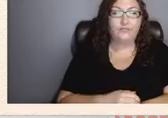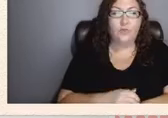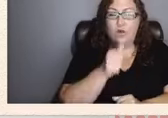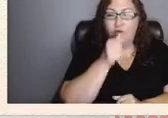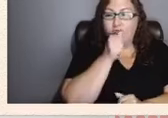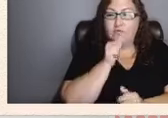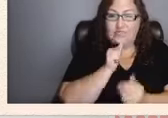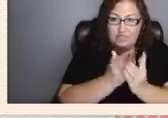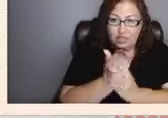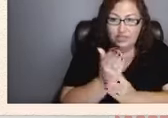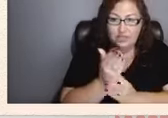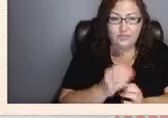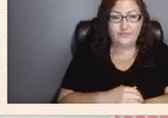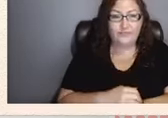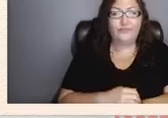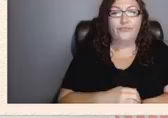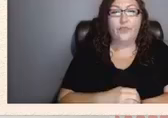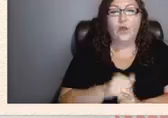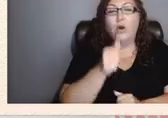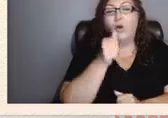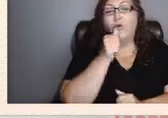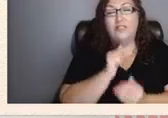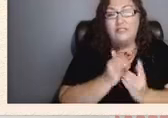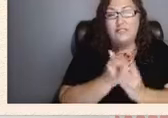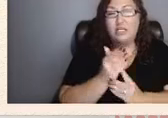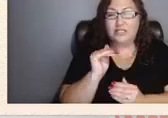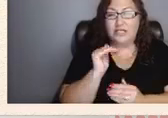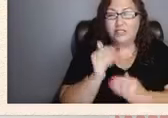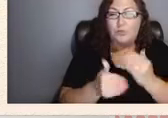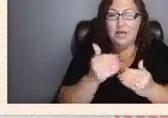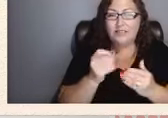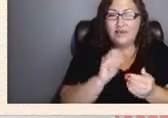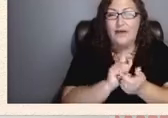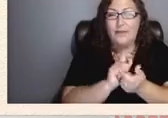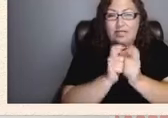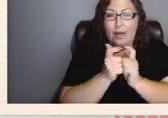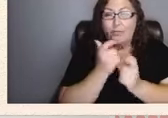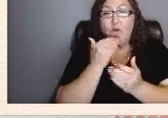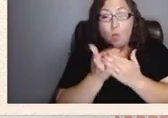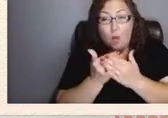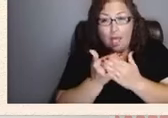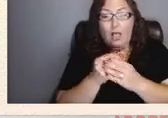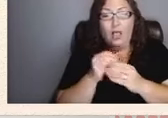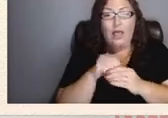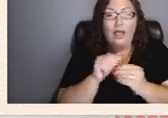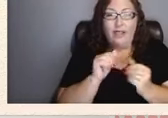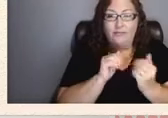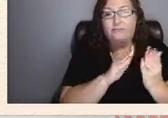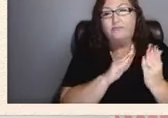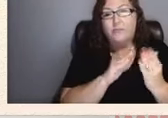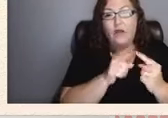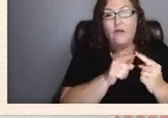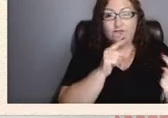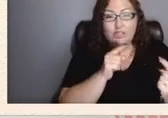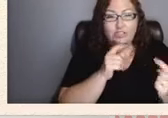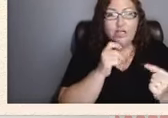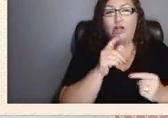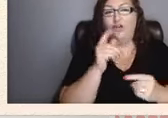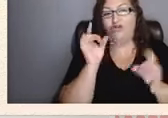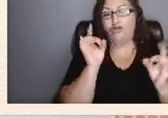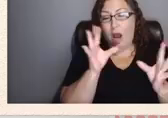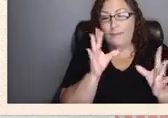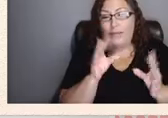resilience resilience resilience is the process of adapting well in the face of adversity trauma tragedy